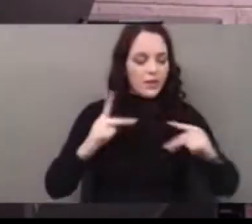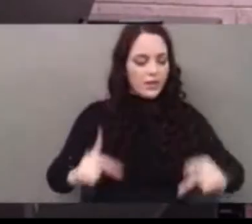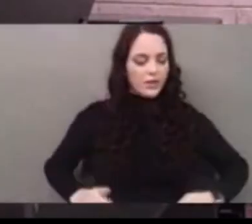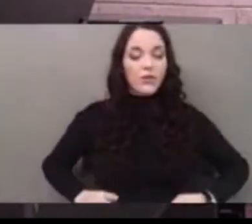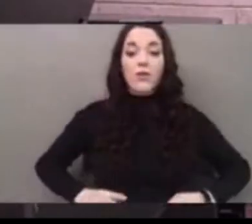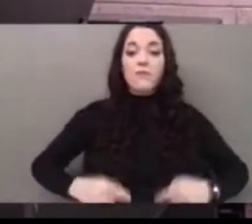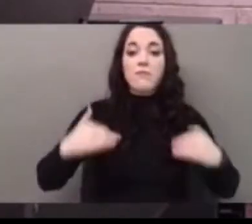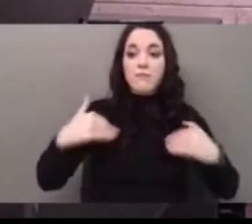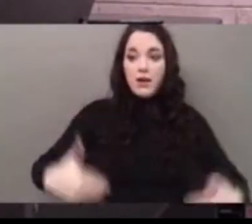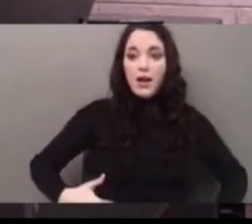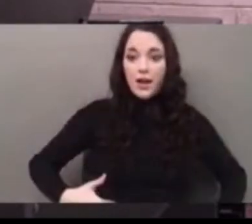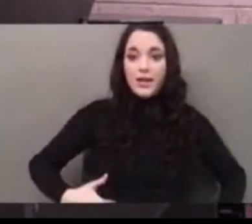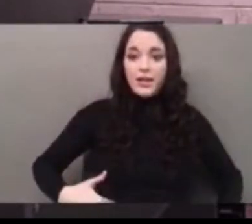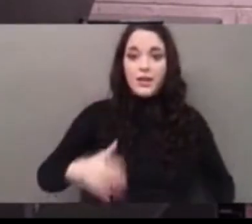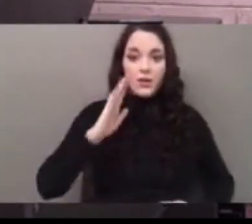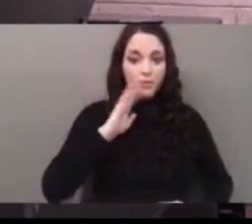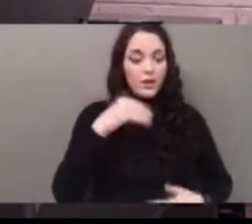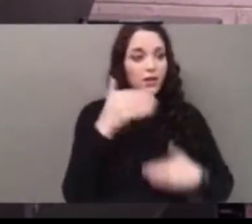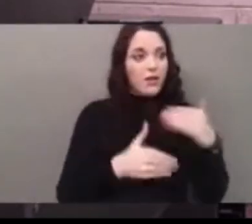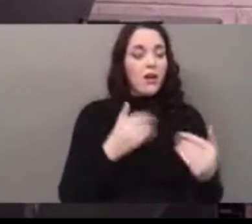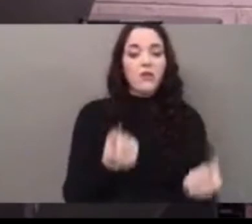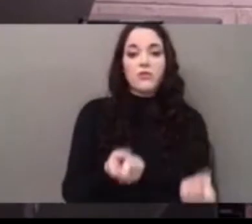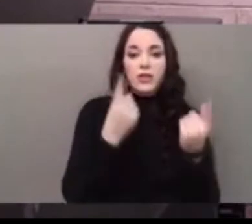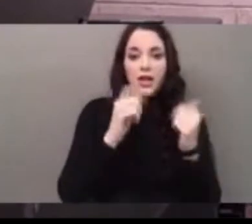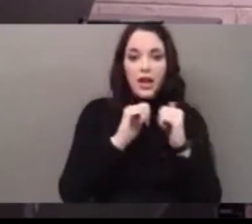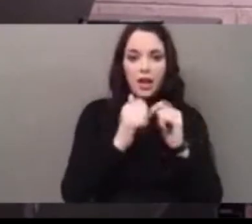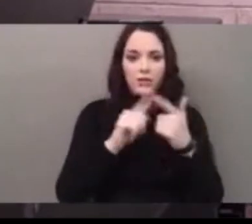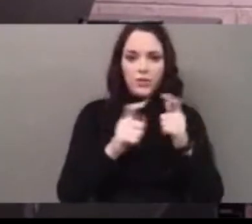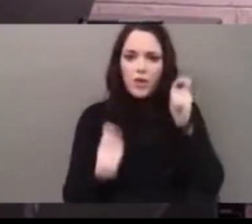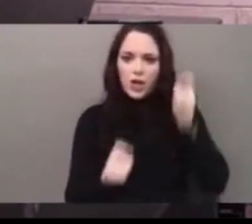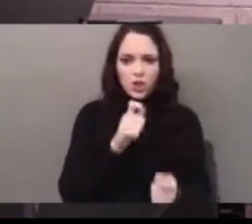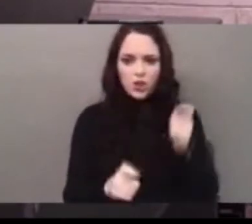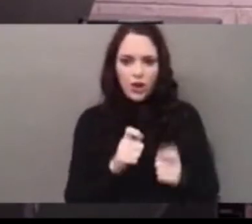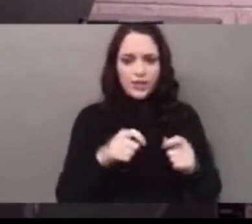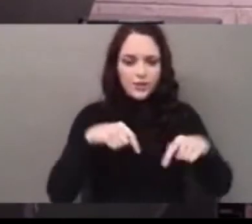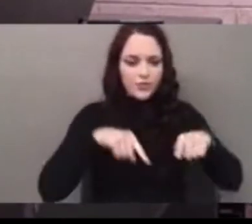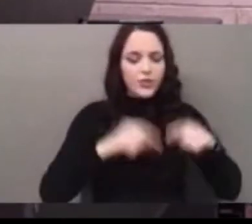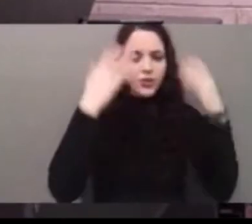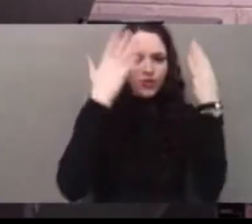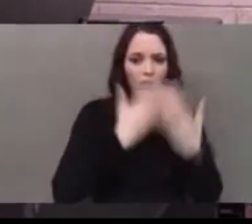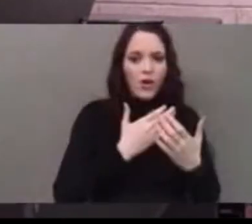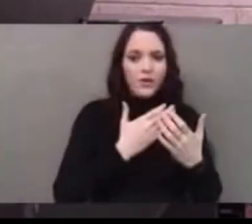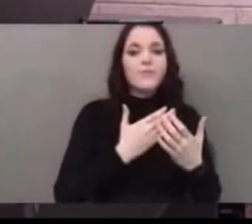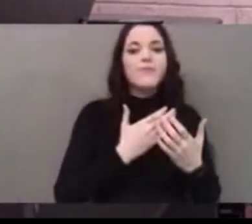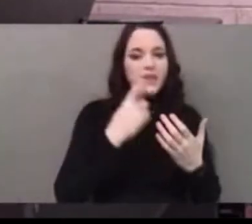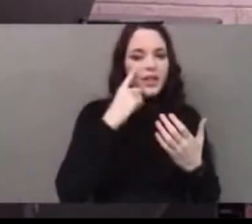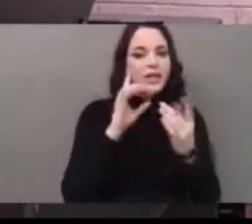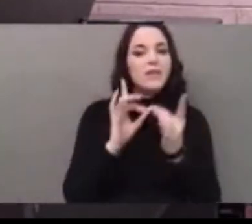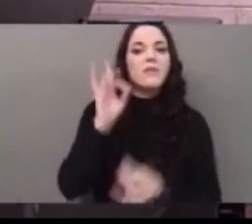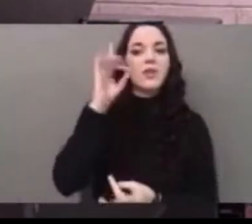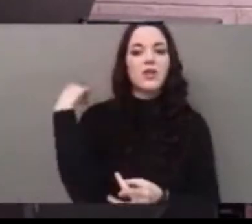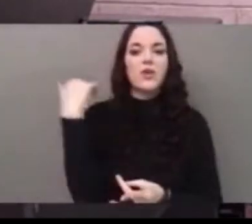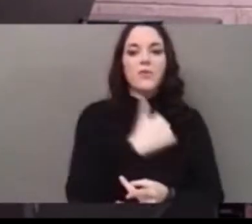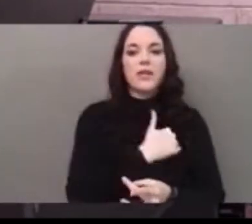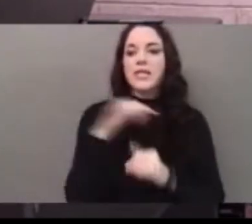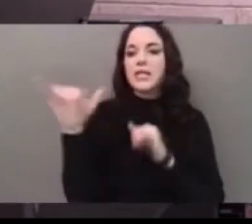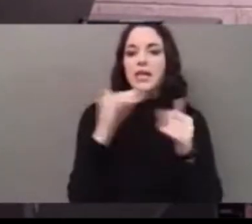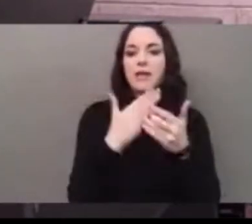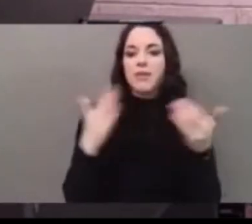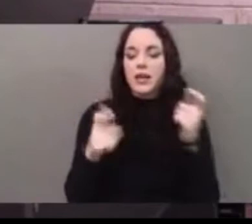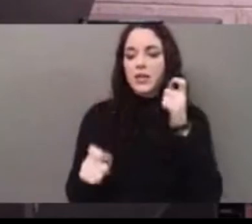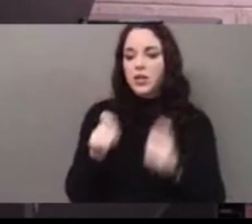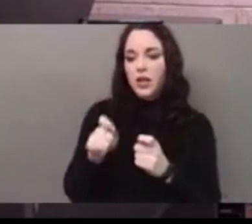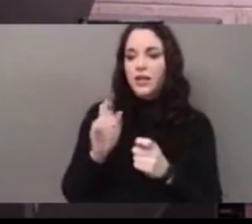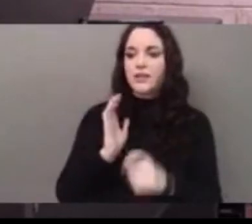in a dark place, our pupils enlarge and our eyes open. I think spiritually the same thing can happen. Open our eyes,